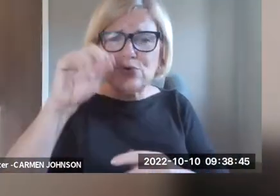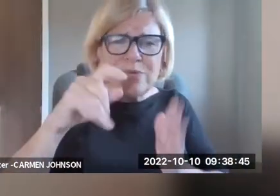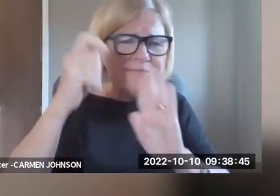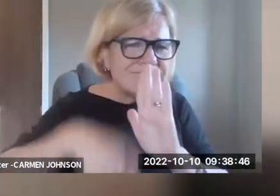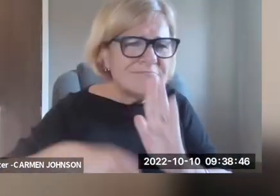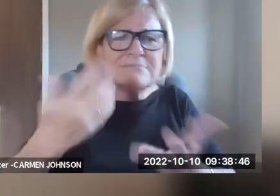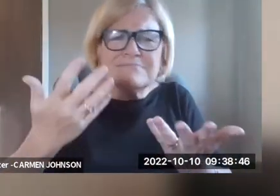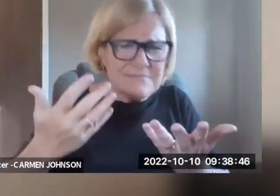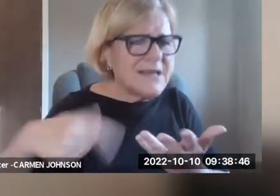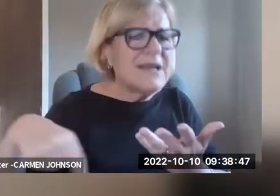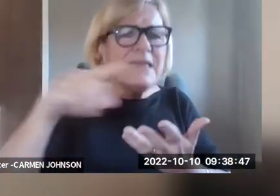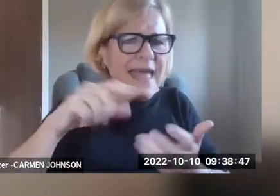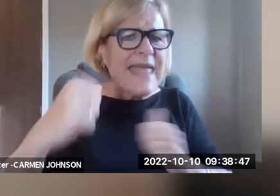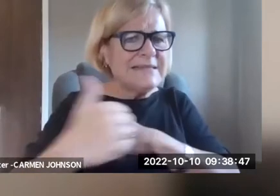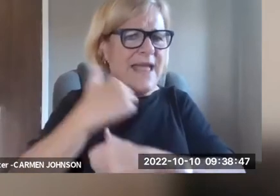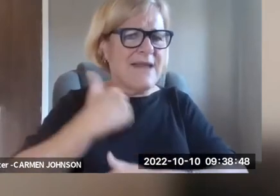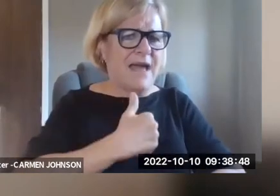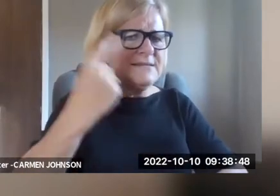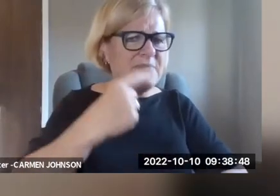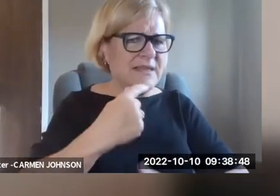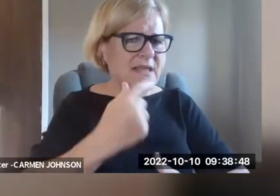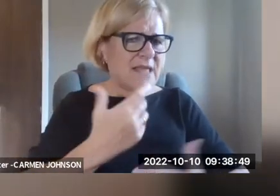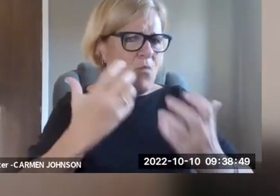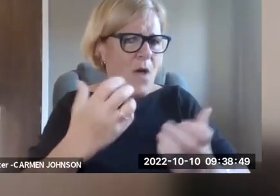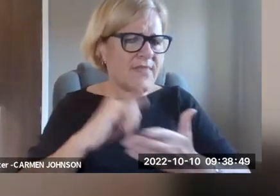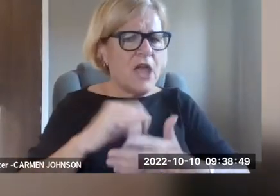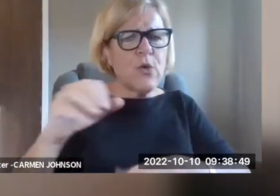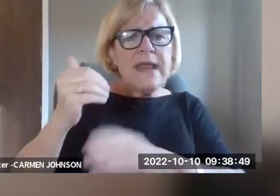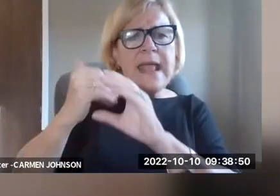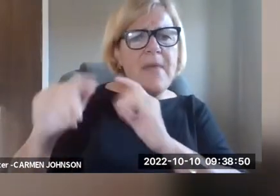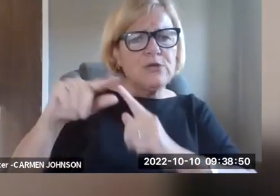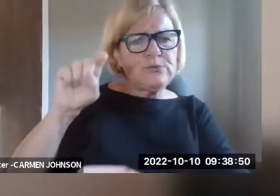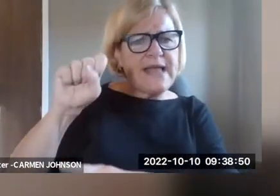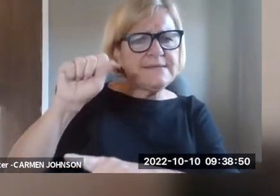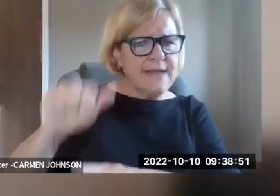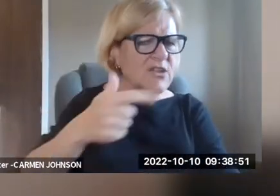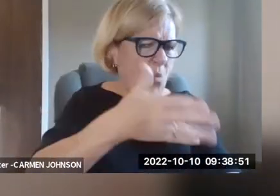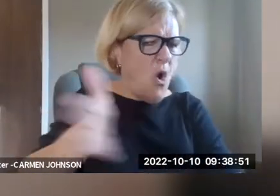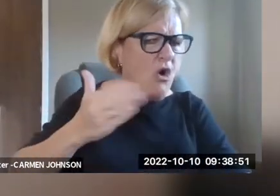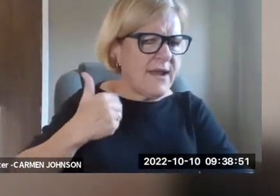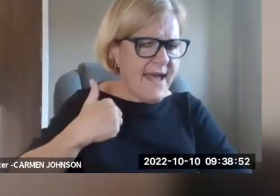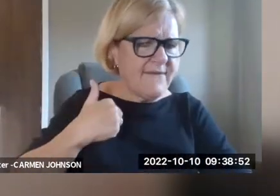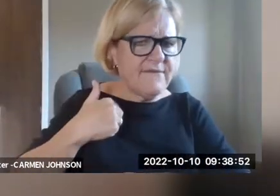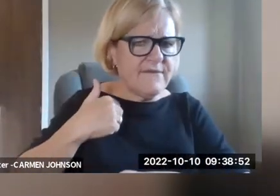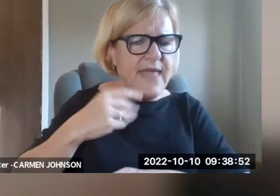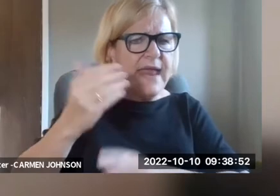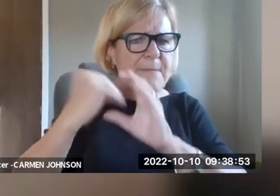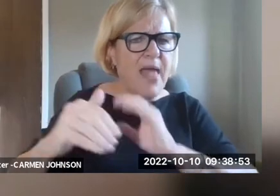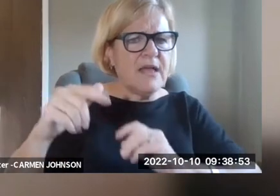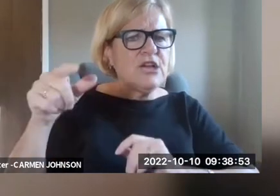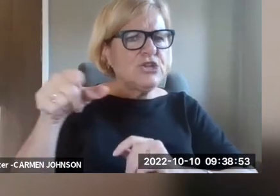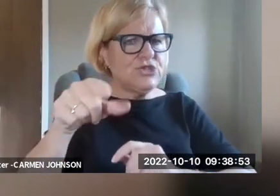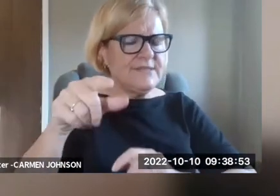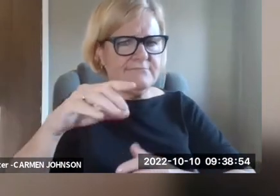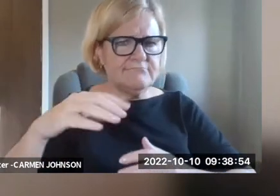If anybody has feedback for that or wants to be involved in distributing it or helping do it or whatever, they can, um, send us something that